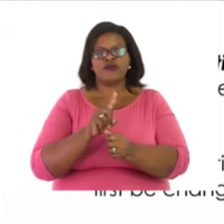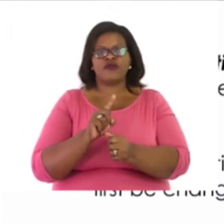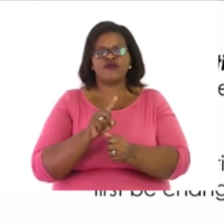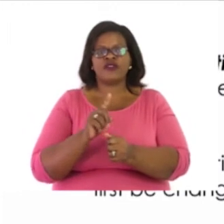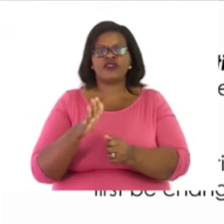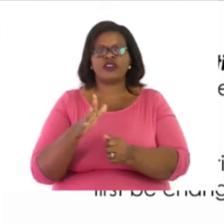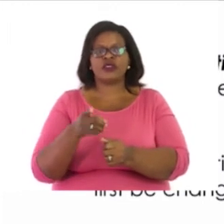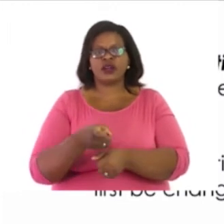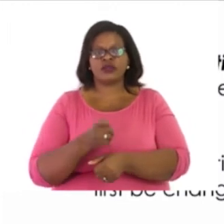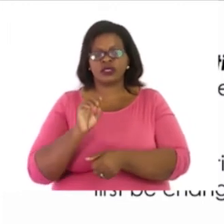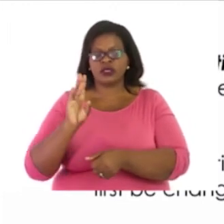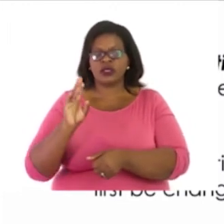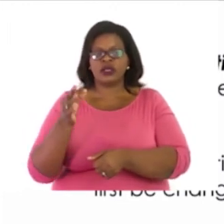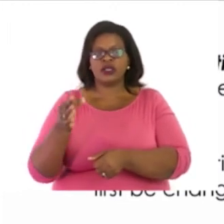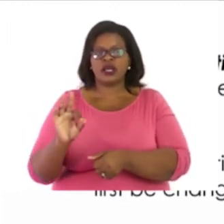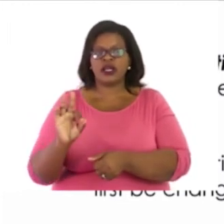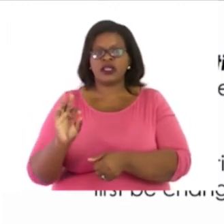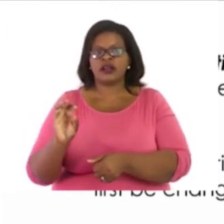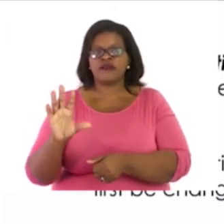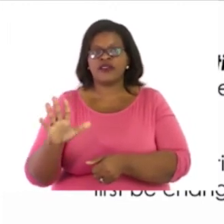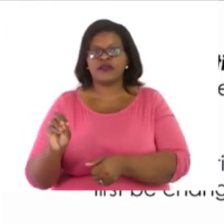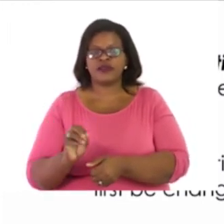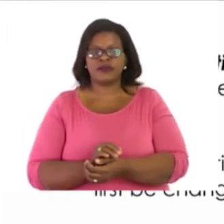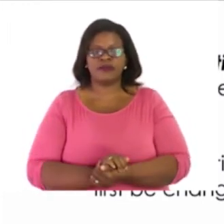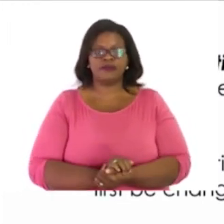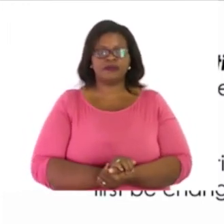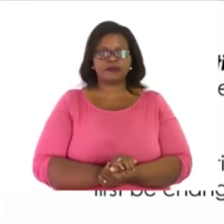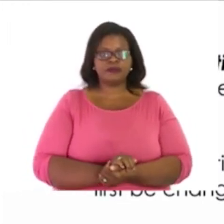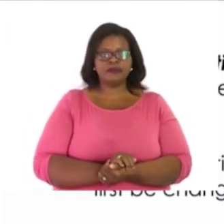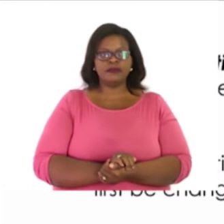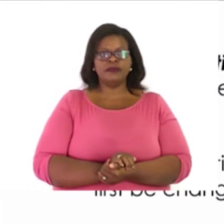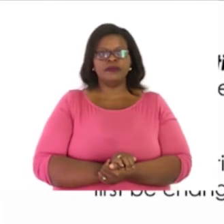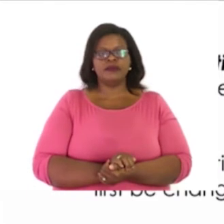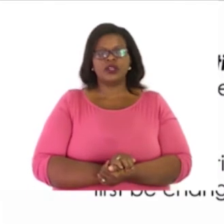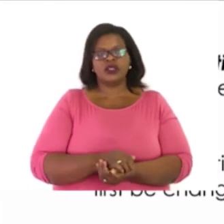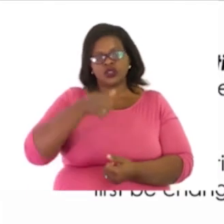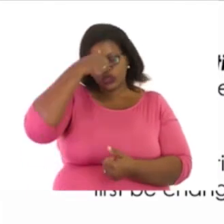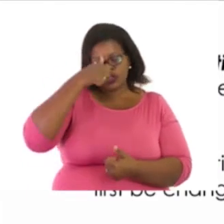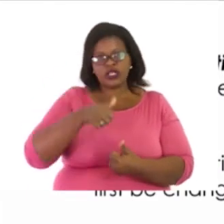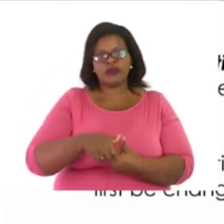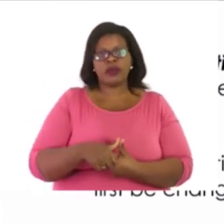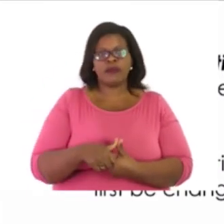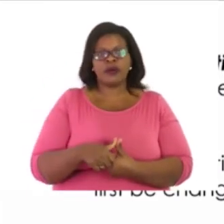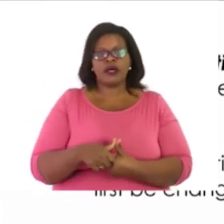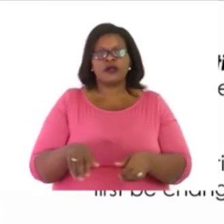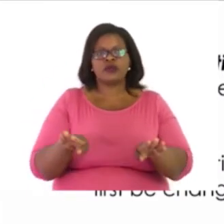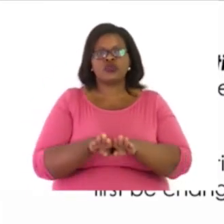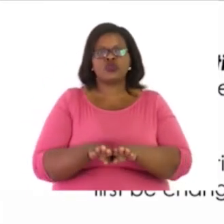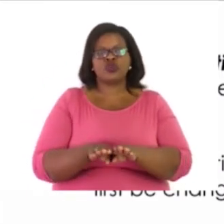,950. So, guys, remember in commutative property.